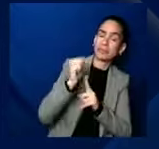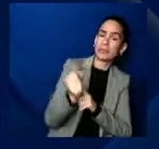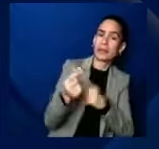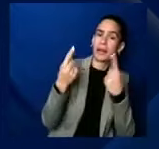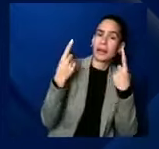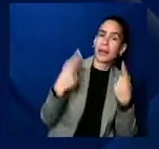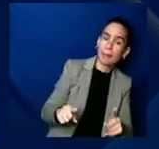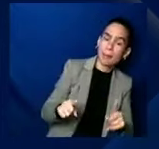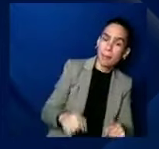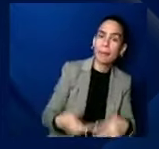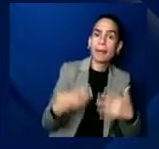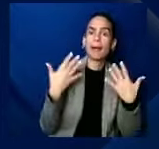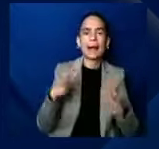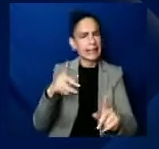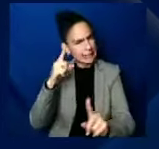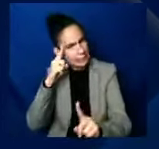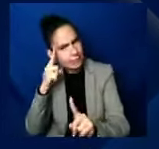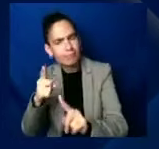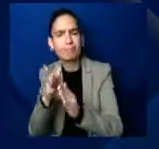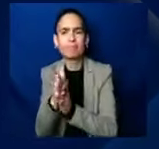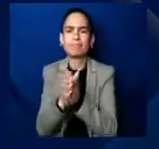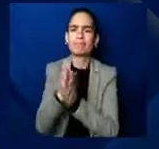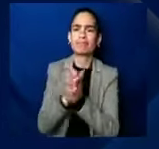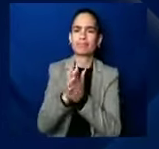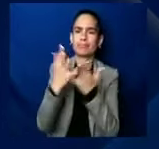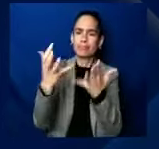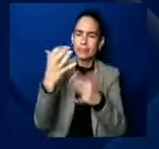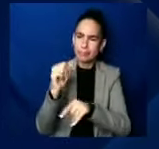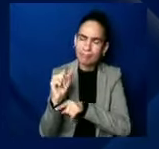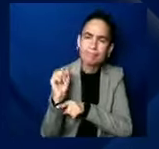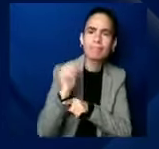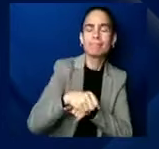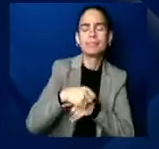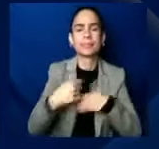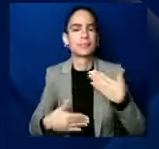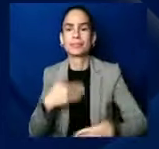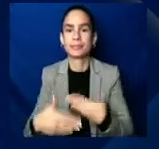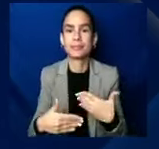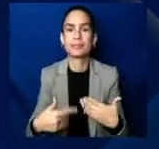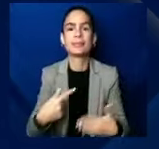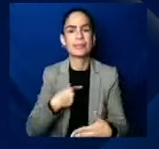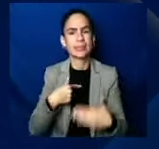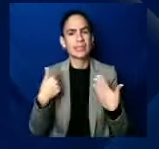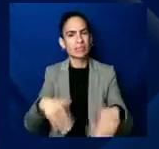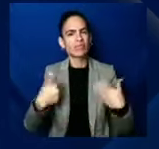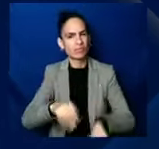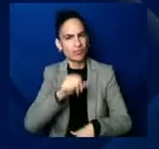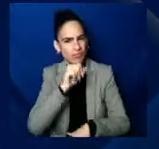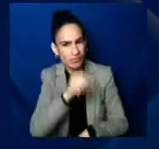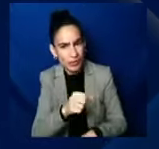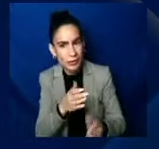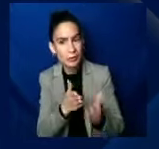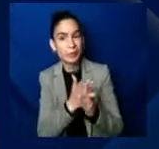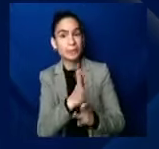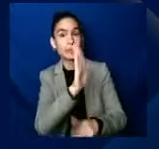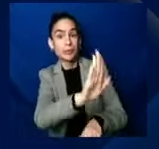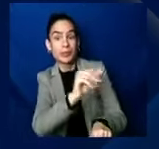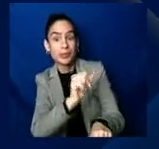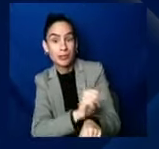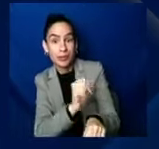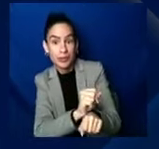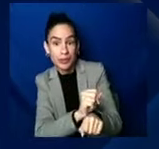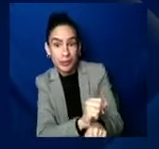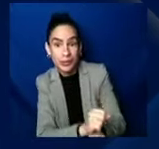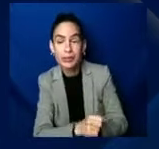triumph. And I, I love this, uh, that you, uh, through your work, um, that there are like important